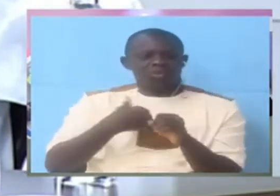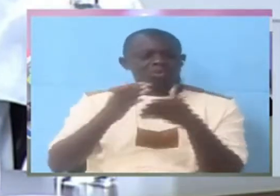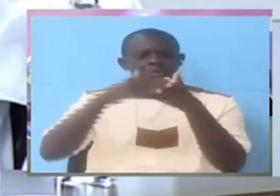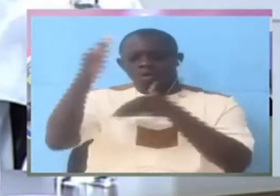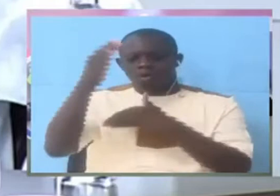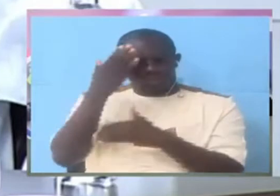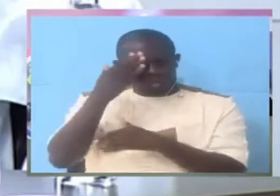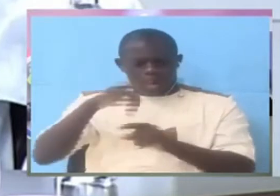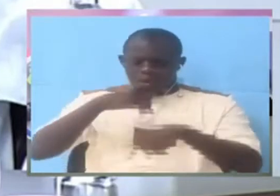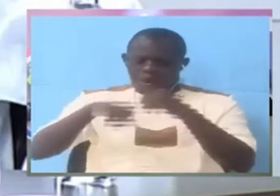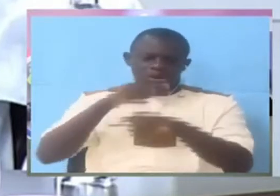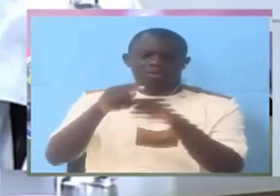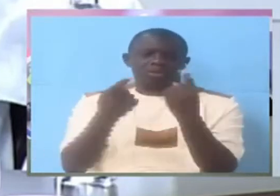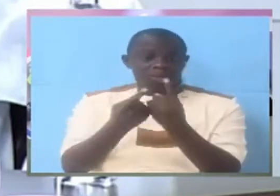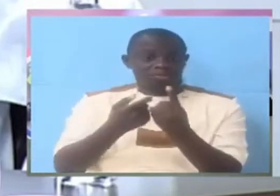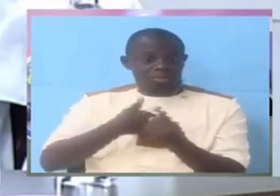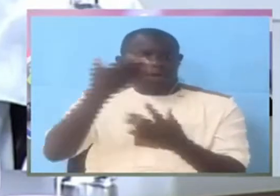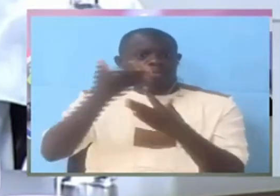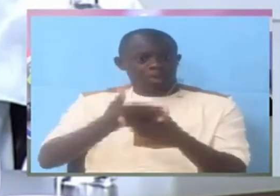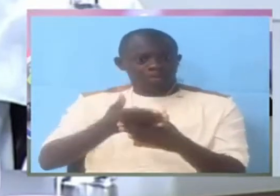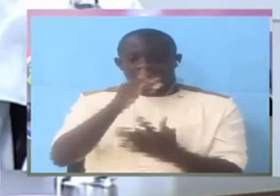So, believe everybody knew about it.